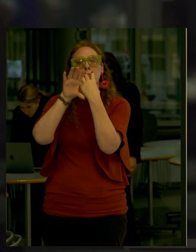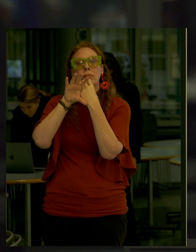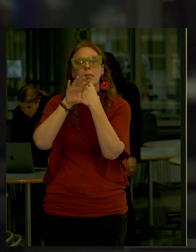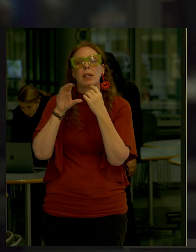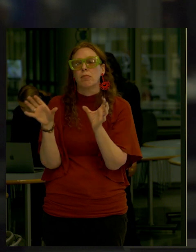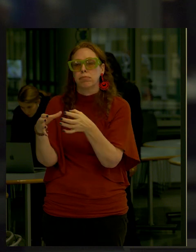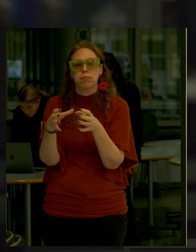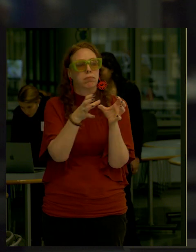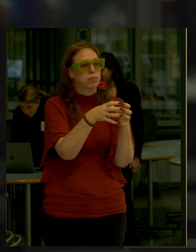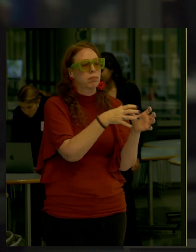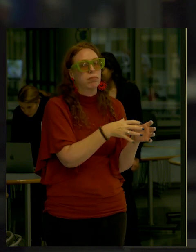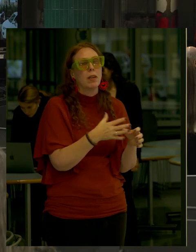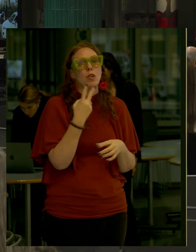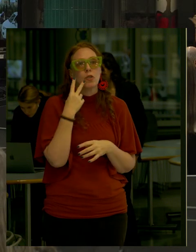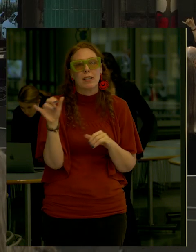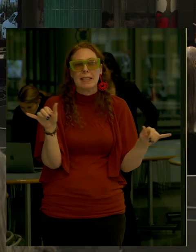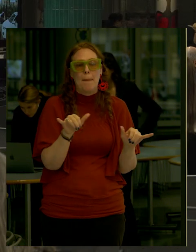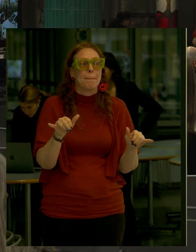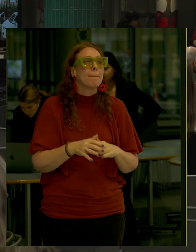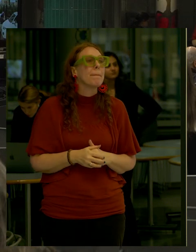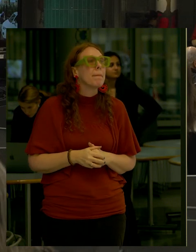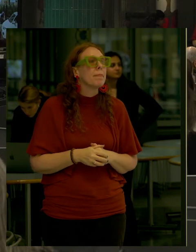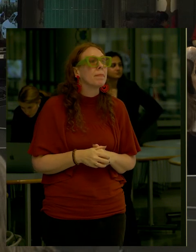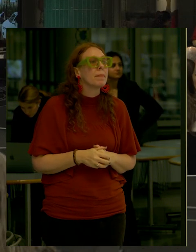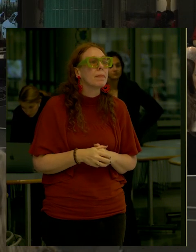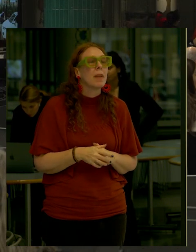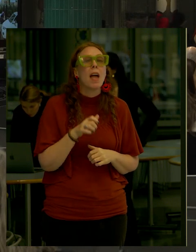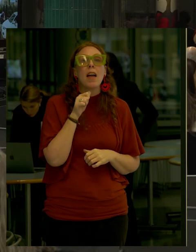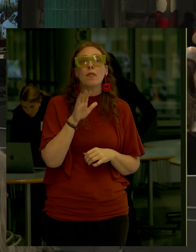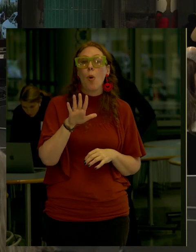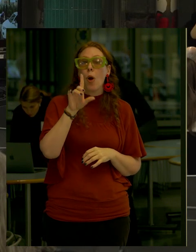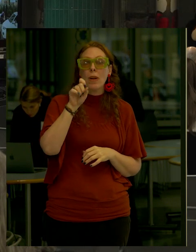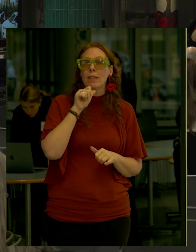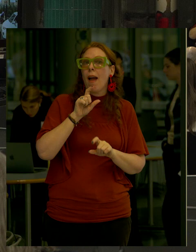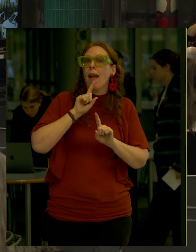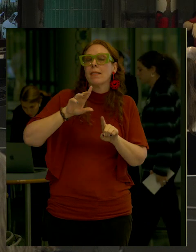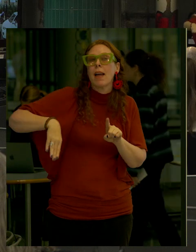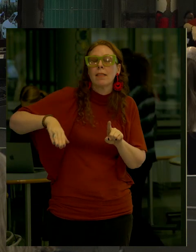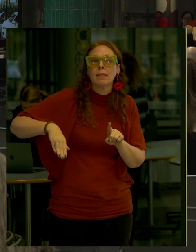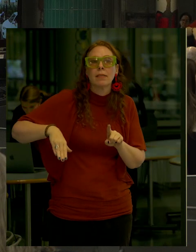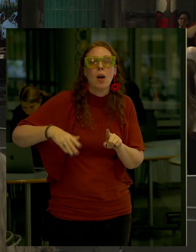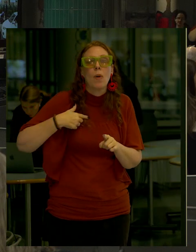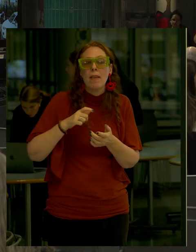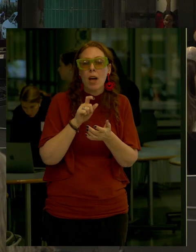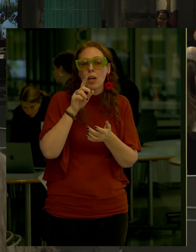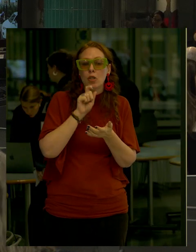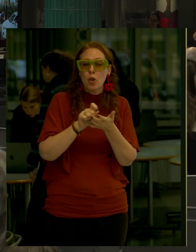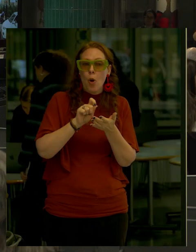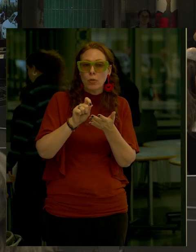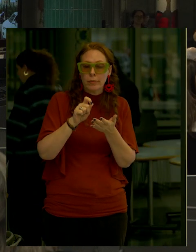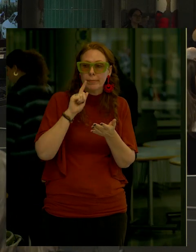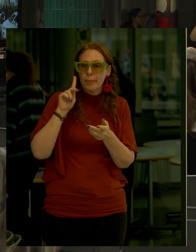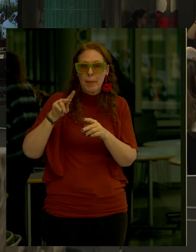Are going to be looking at at the tables And for those of you who didn't get your questions answered We have note takers at each of